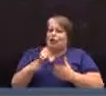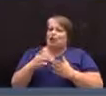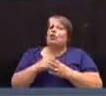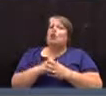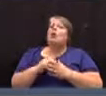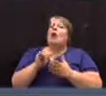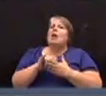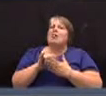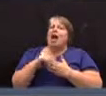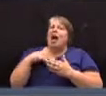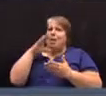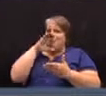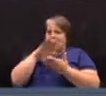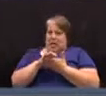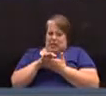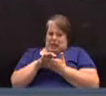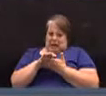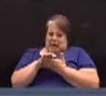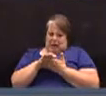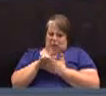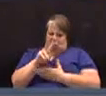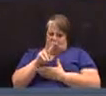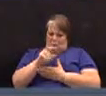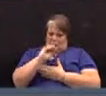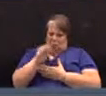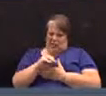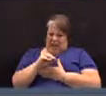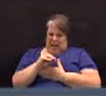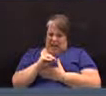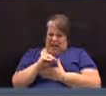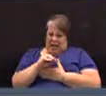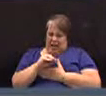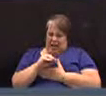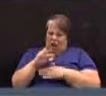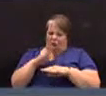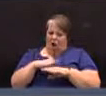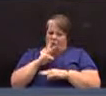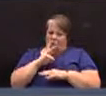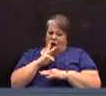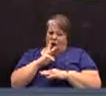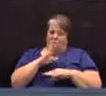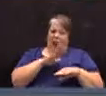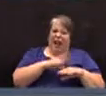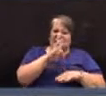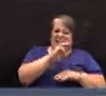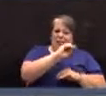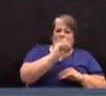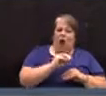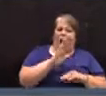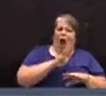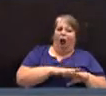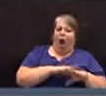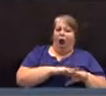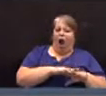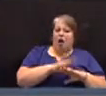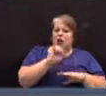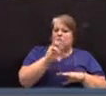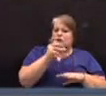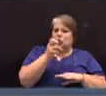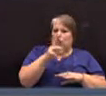And that was, I believe, 2% on the water and 6% on the wastewater, if I'm not mistaken.